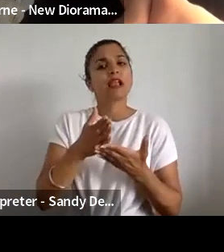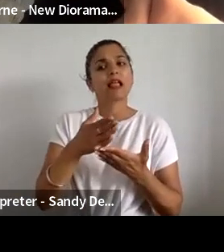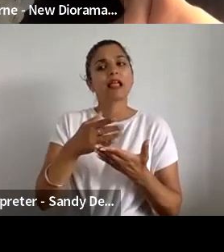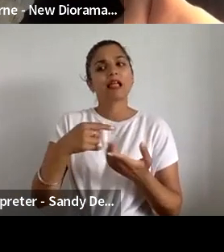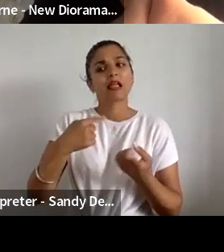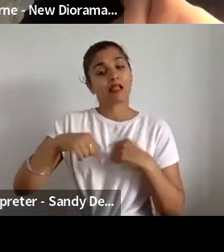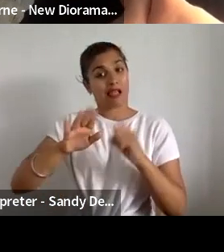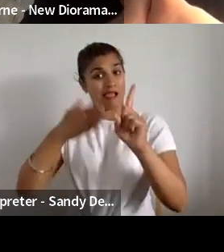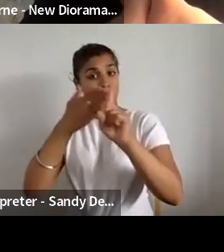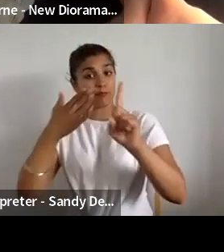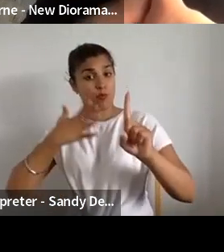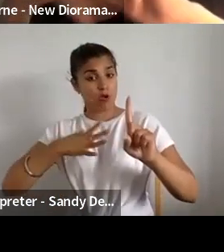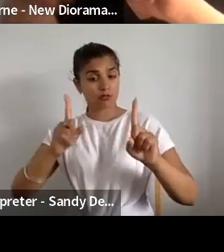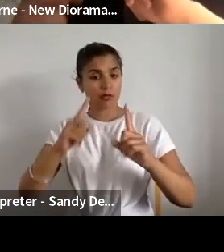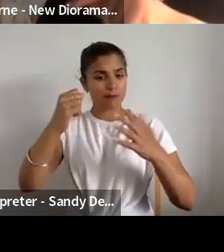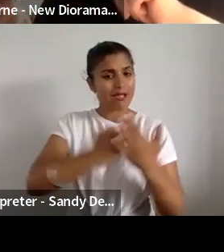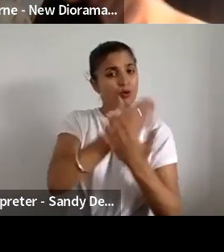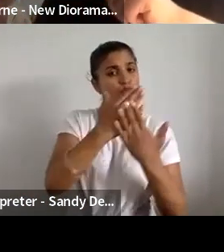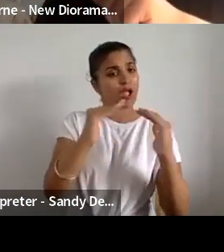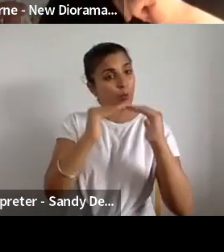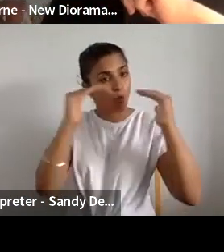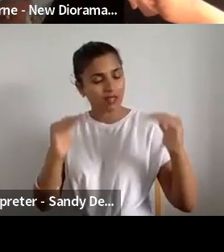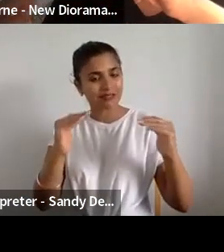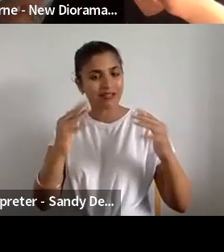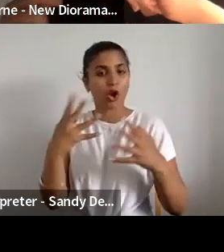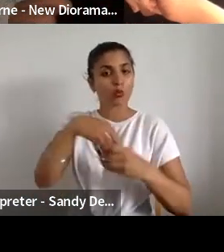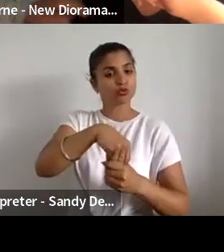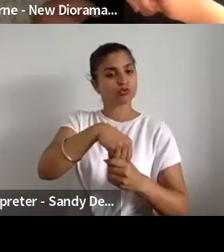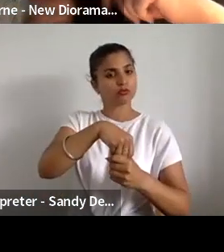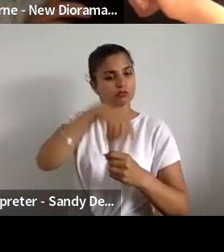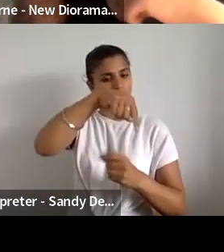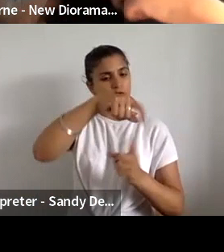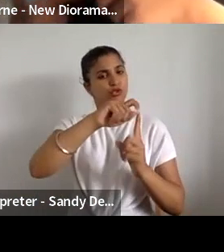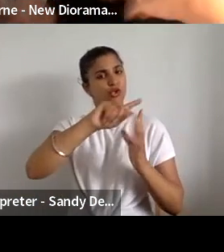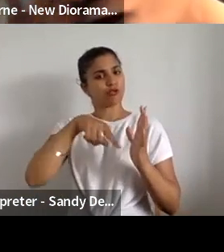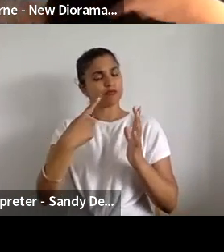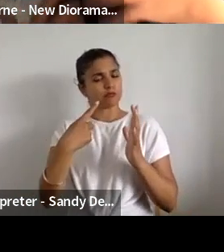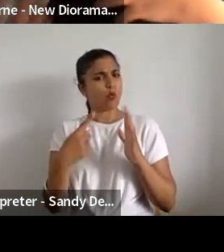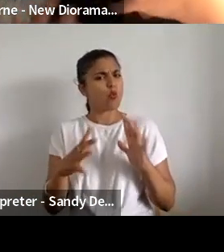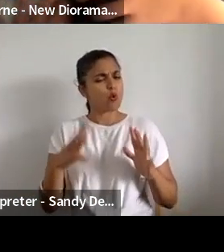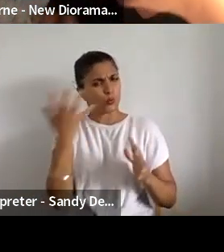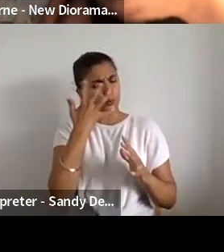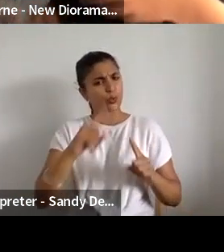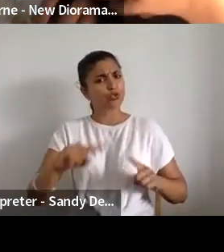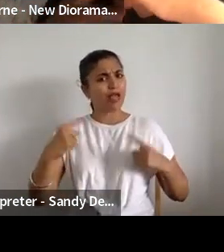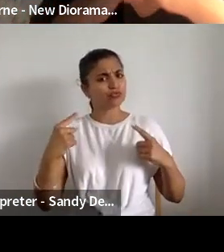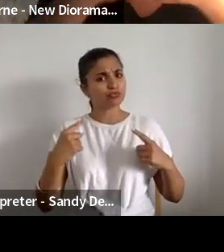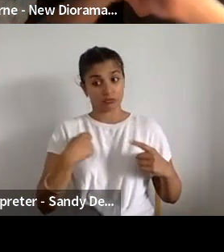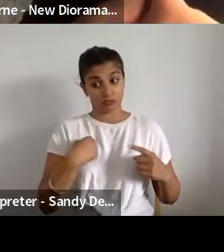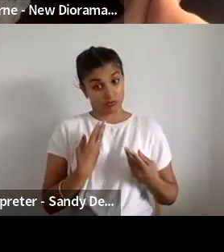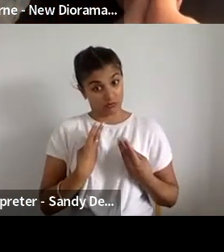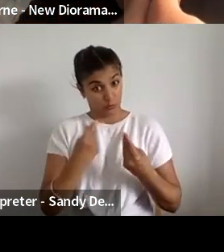certain level of of equality and inclusion in that project was really challenging. It took us quite a few goes to get it right